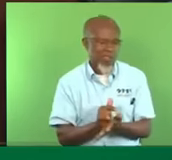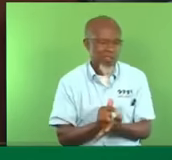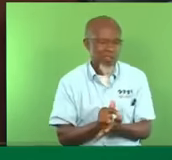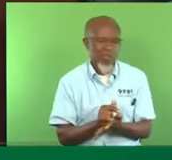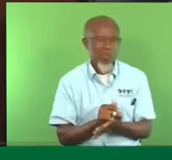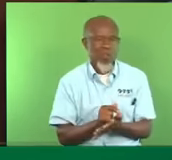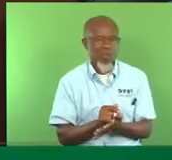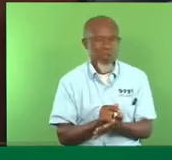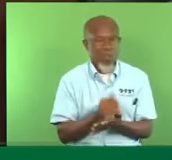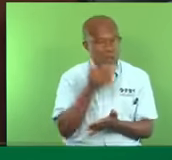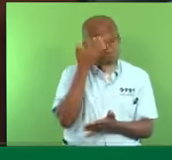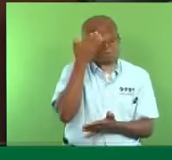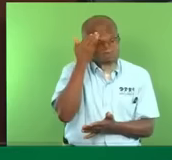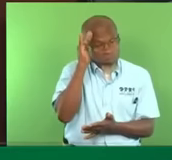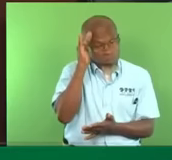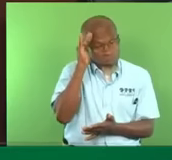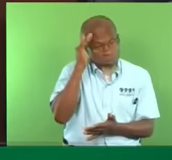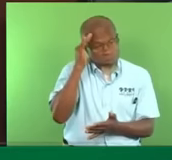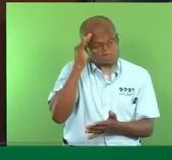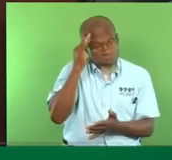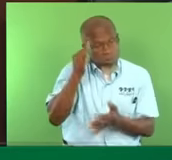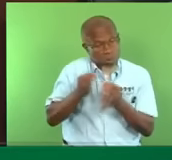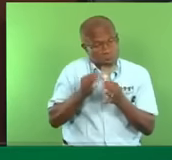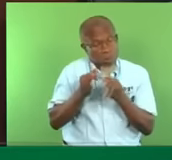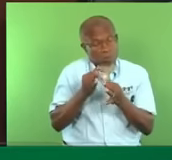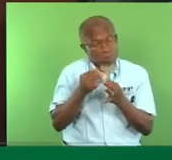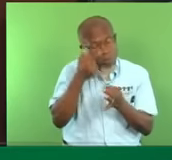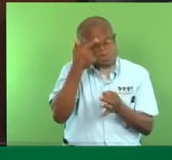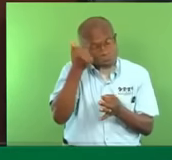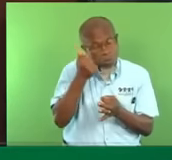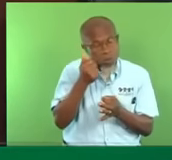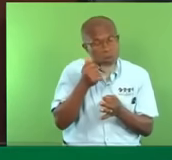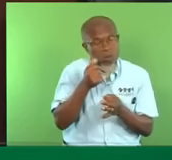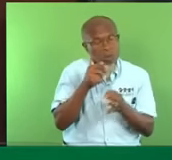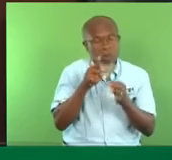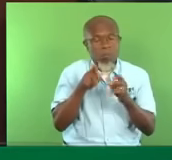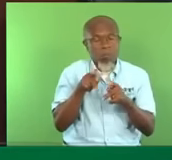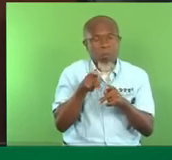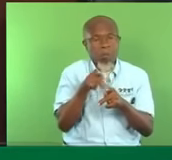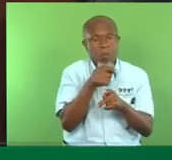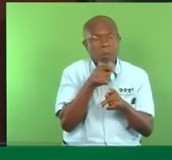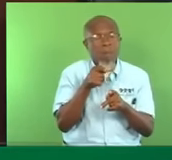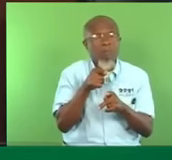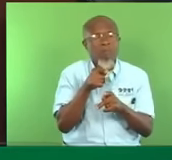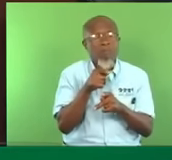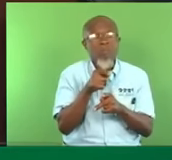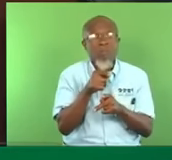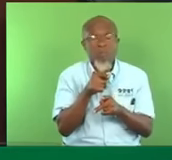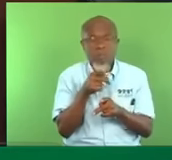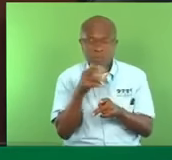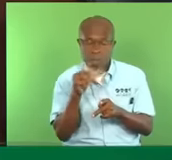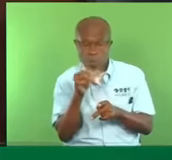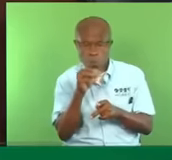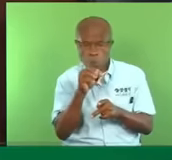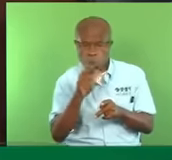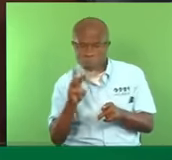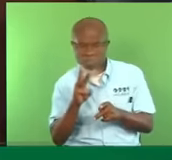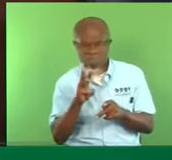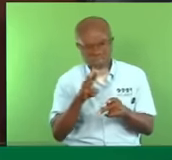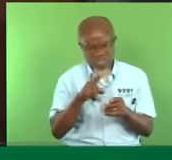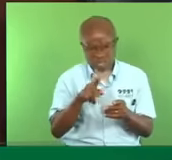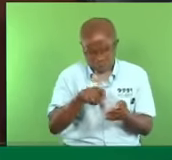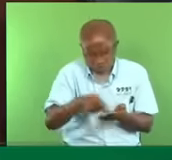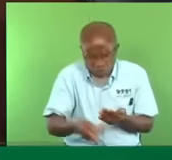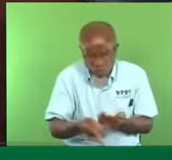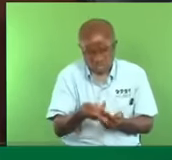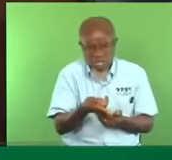Spain, St. Andrews, had a terrible fall there. Nothing there, Mr. Deputy Speaker. In terms of police, are you aware that